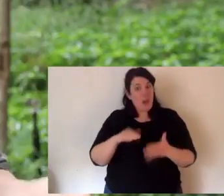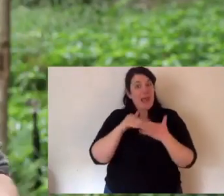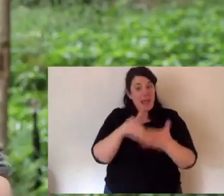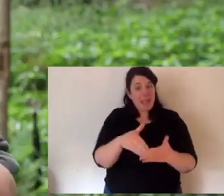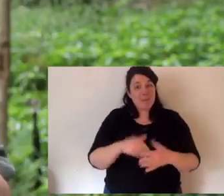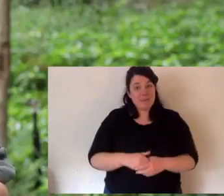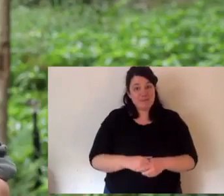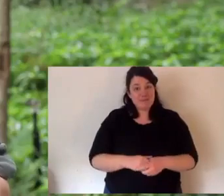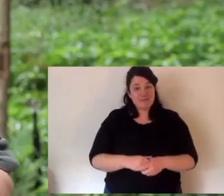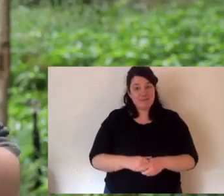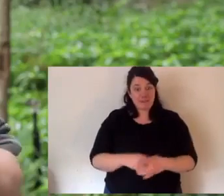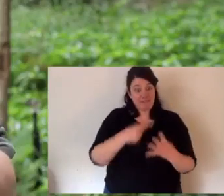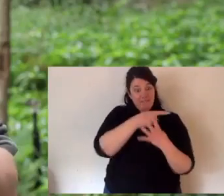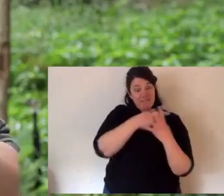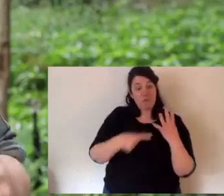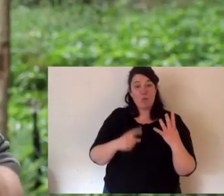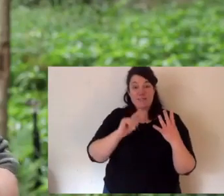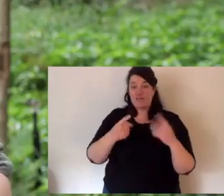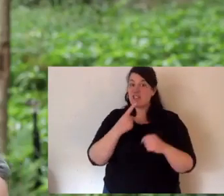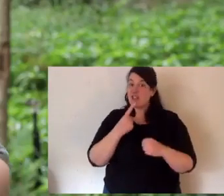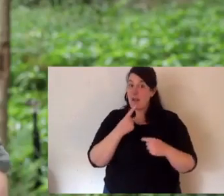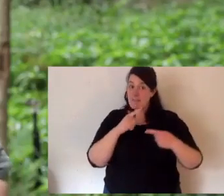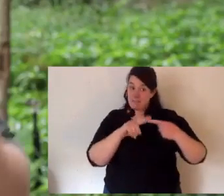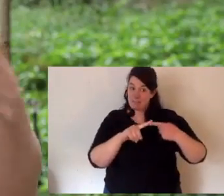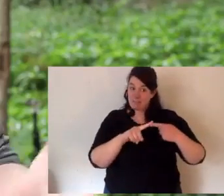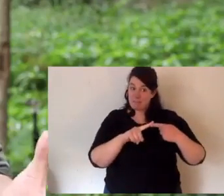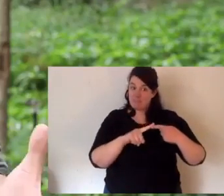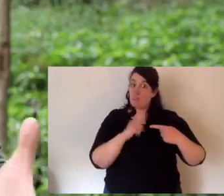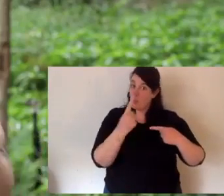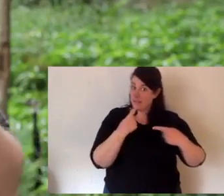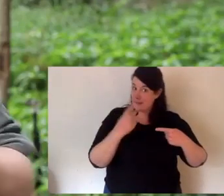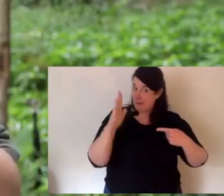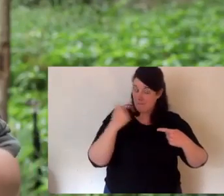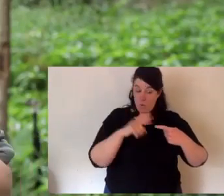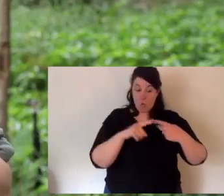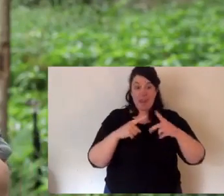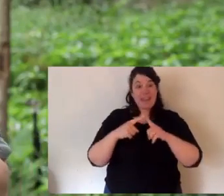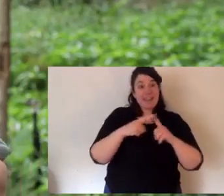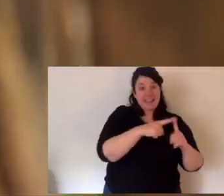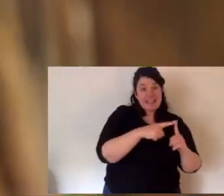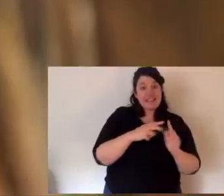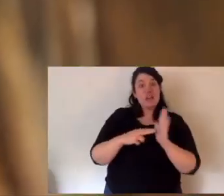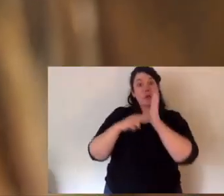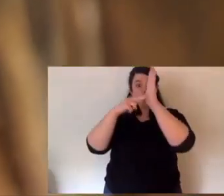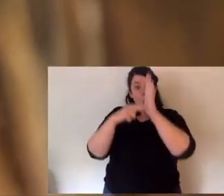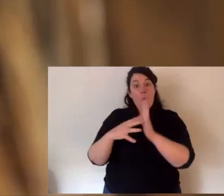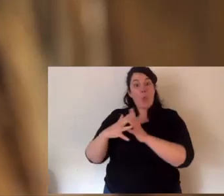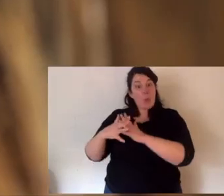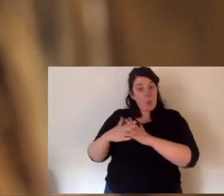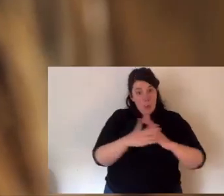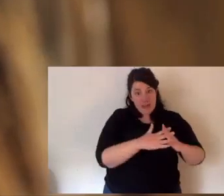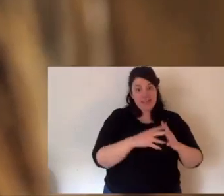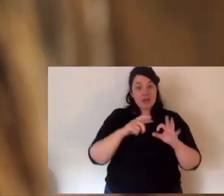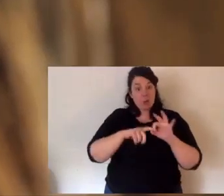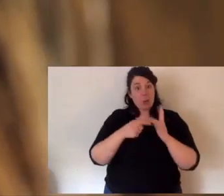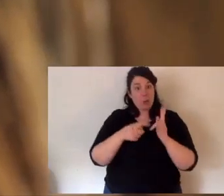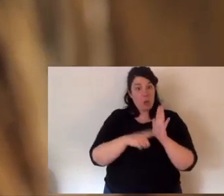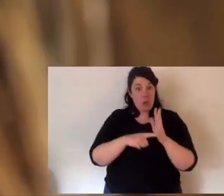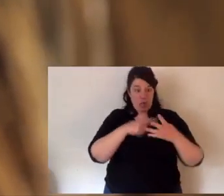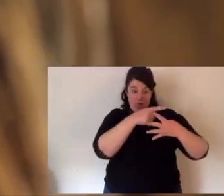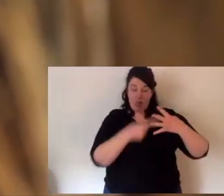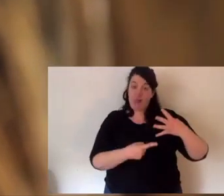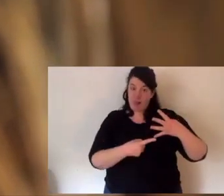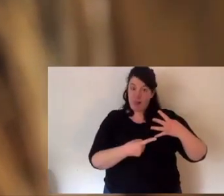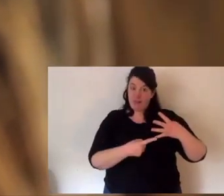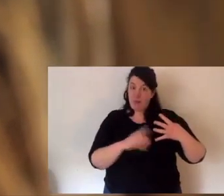major conservation initiative for New South Wales spotted tail quolls. That's where we come in. There are four species of quoll in Australia.